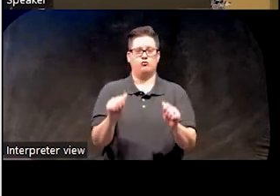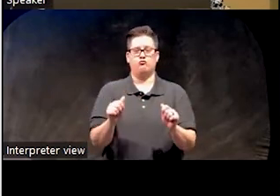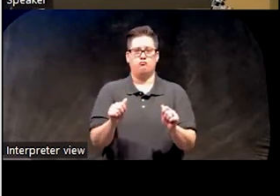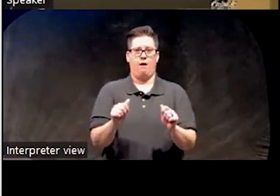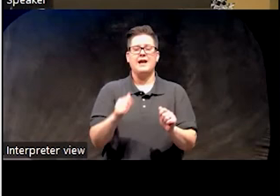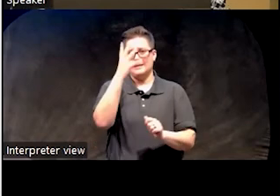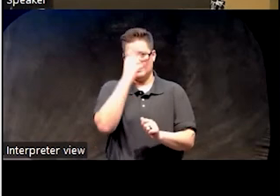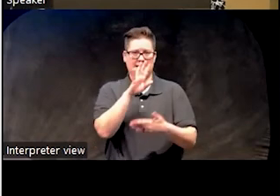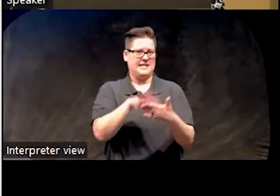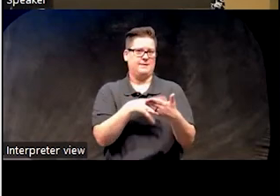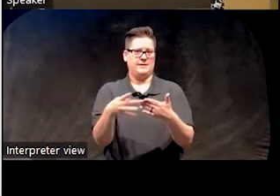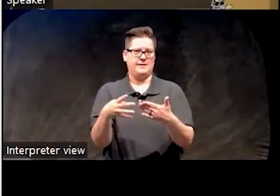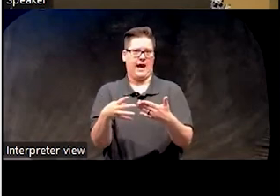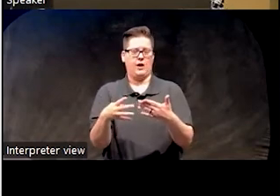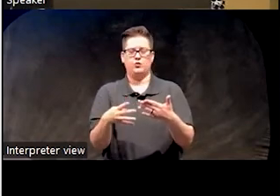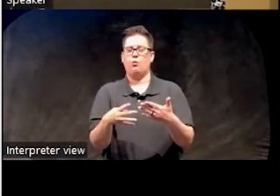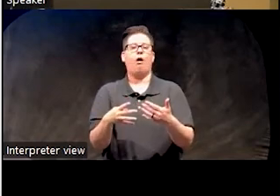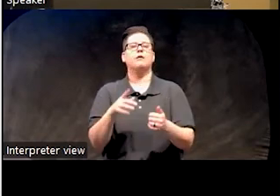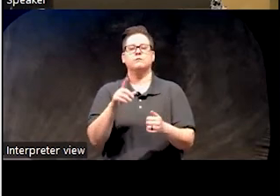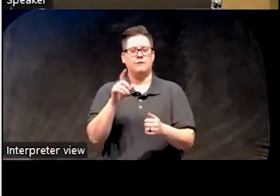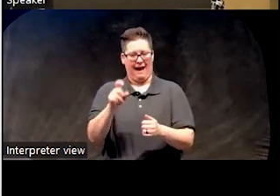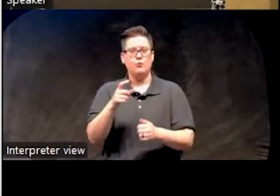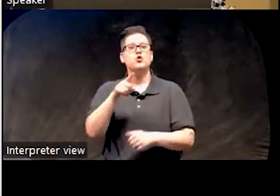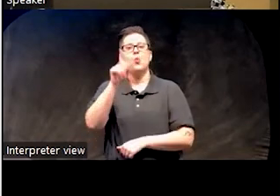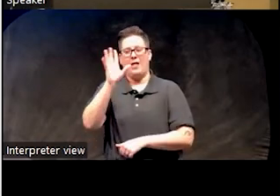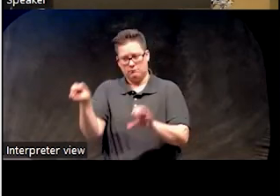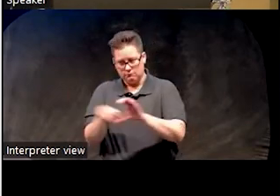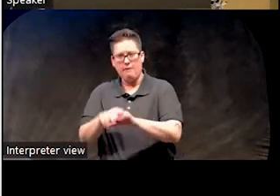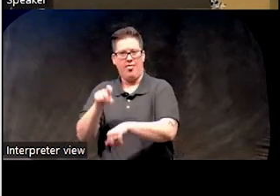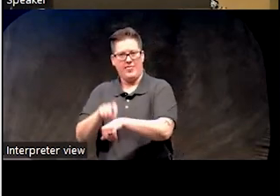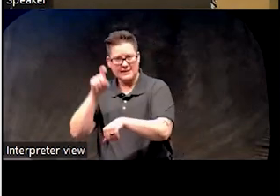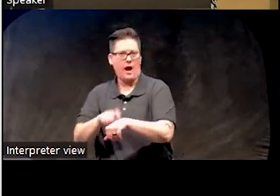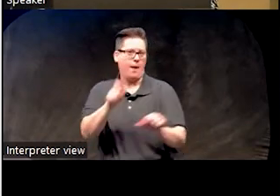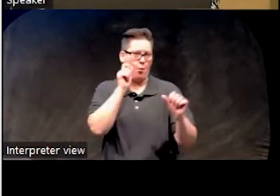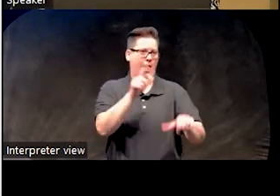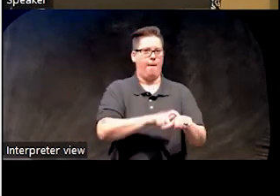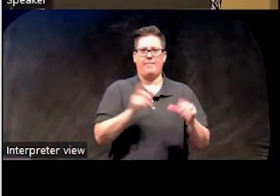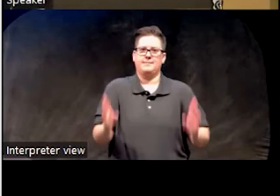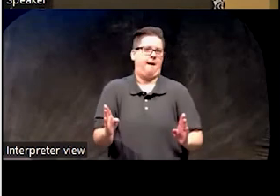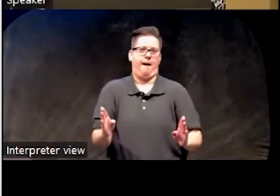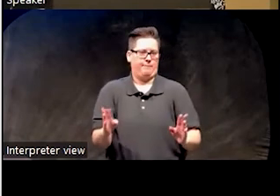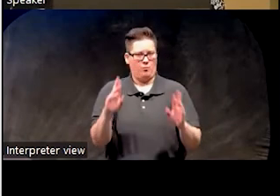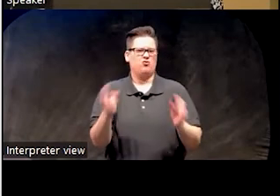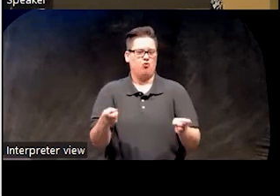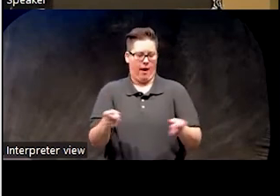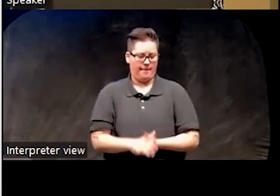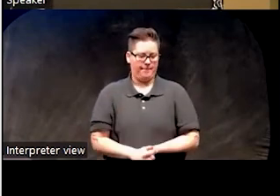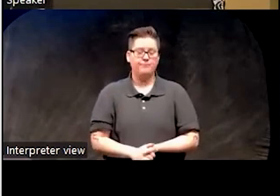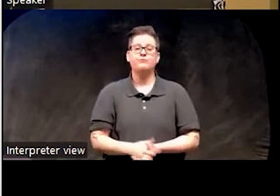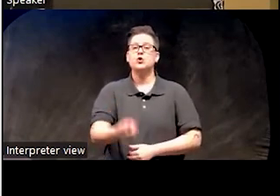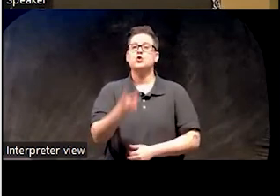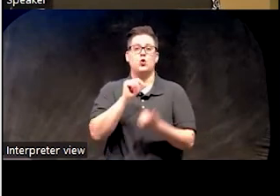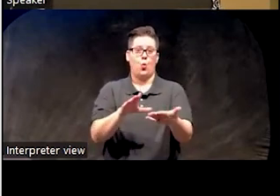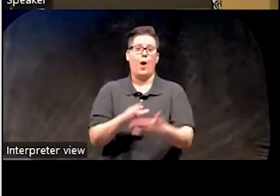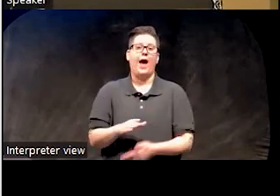realigning the sleep schedule by using prescribed scheduling. Um, really two ways of doing that chronotherapy, which